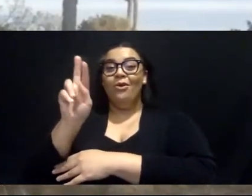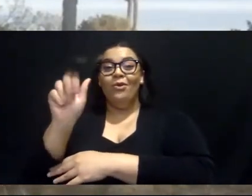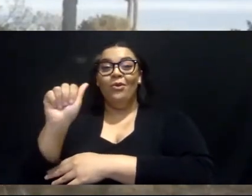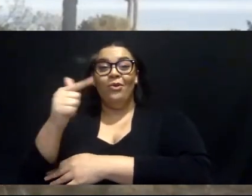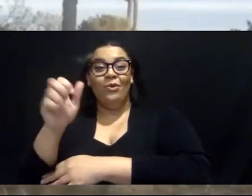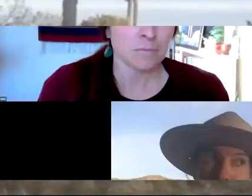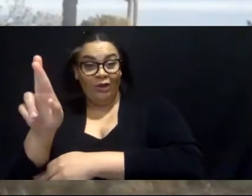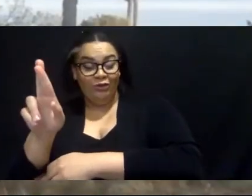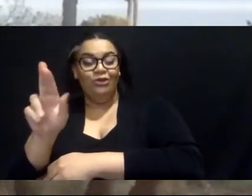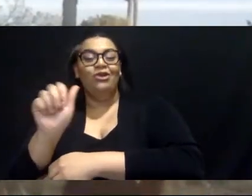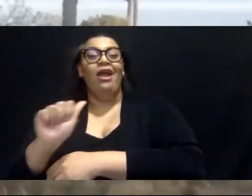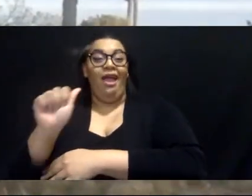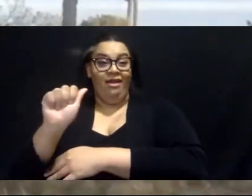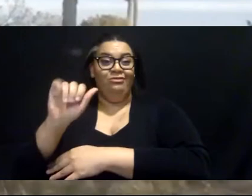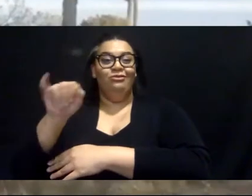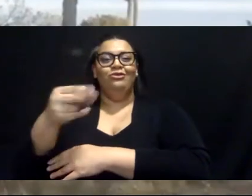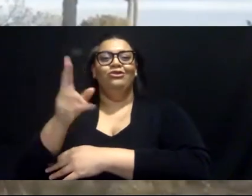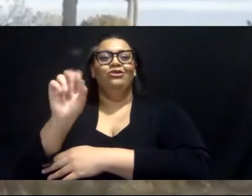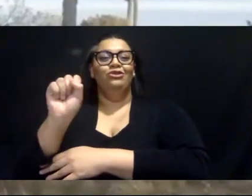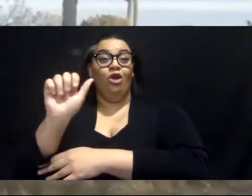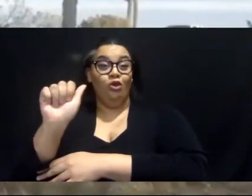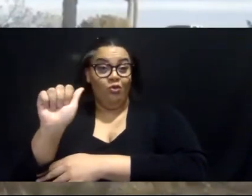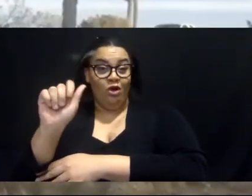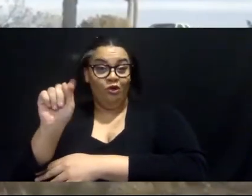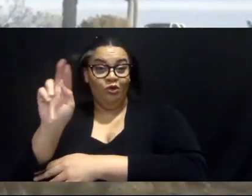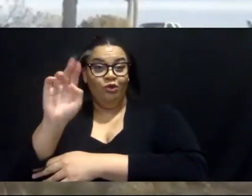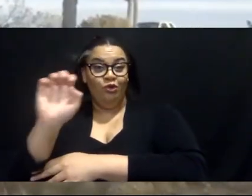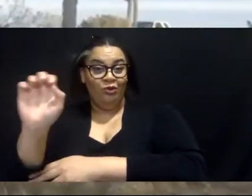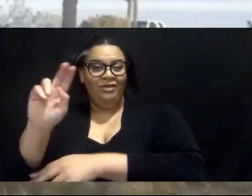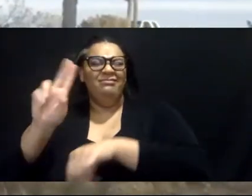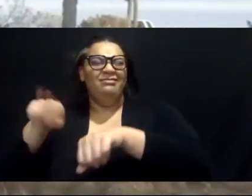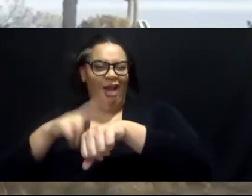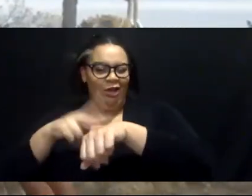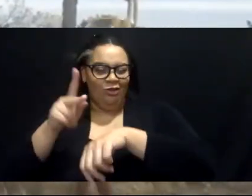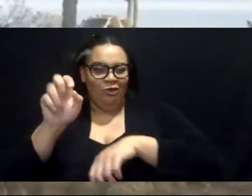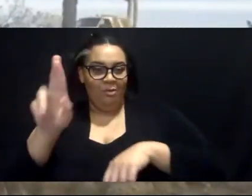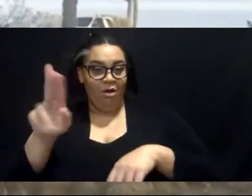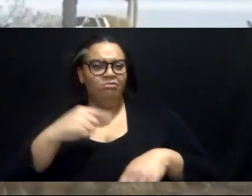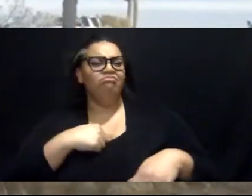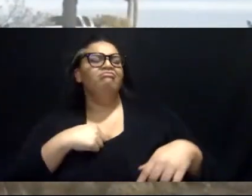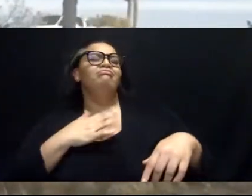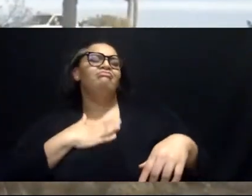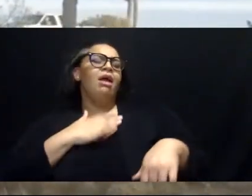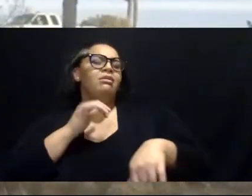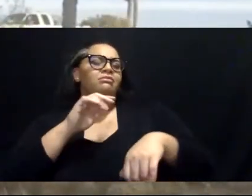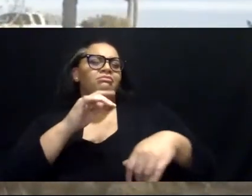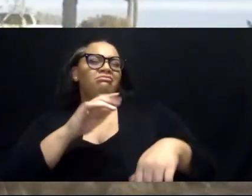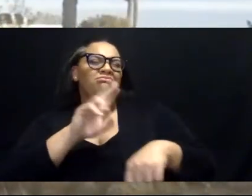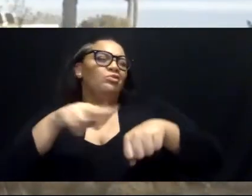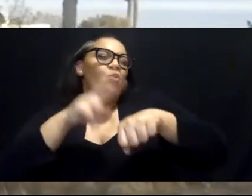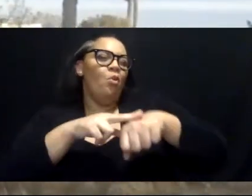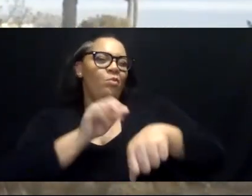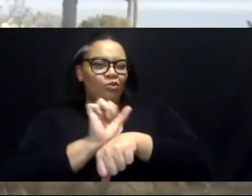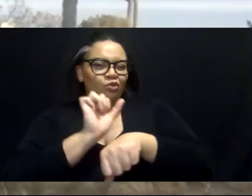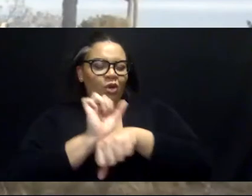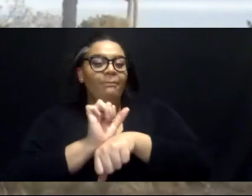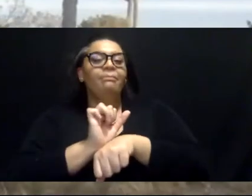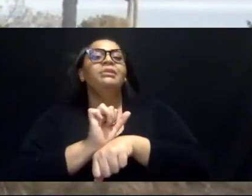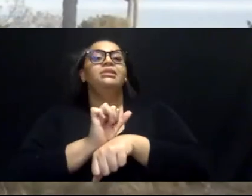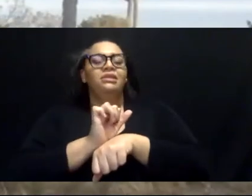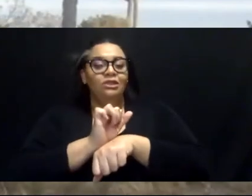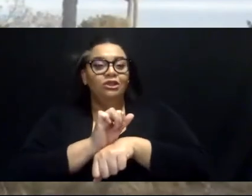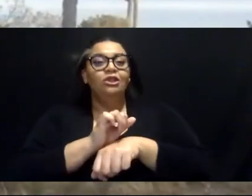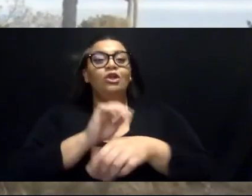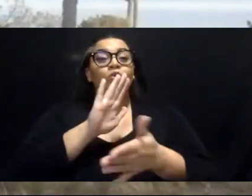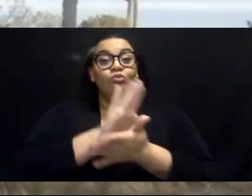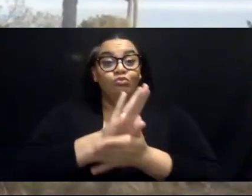National Park. My usual job here is taking students on field trips. So